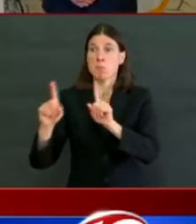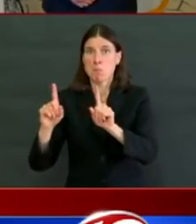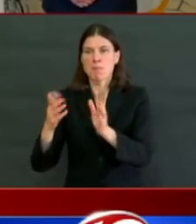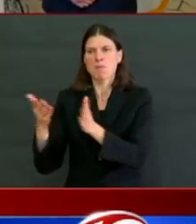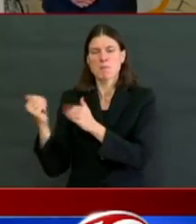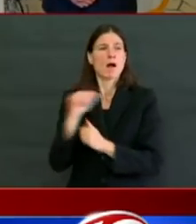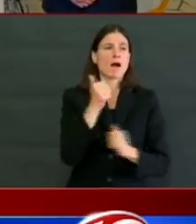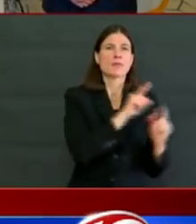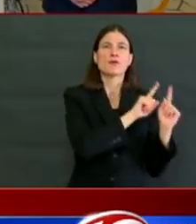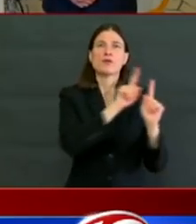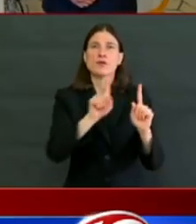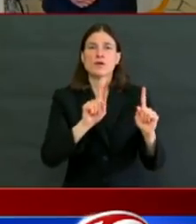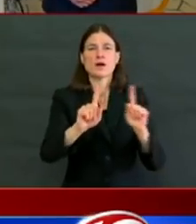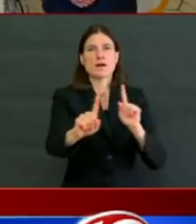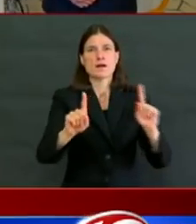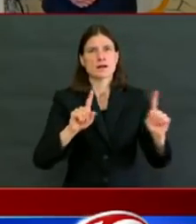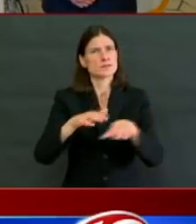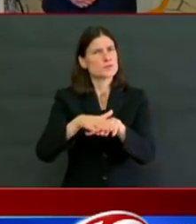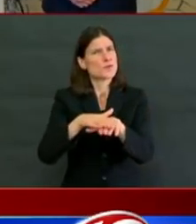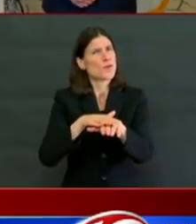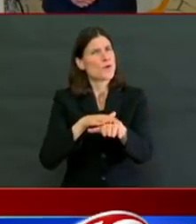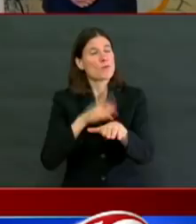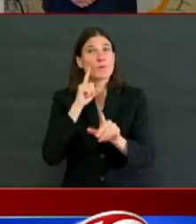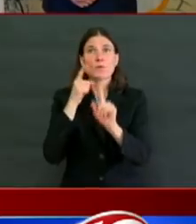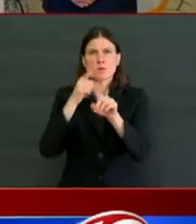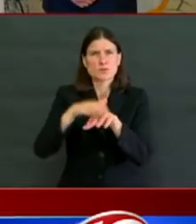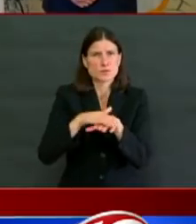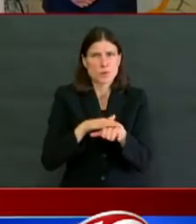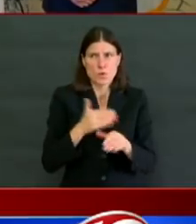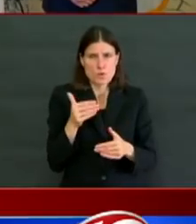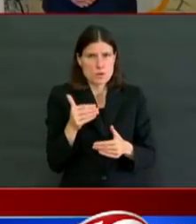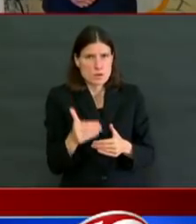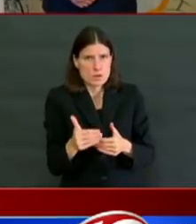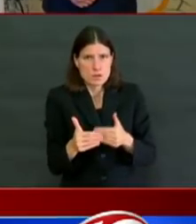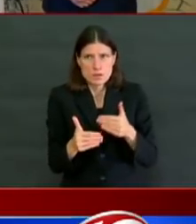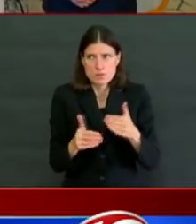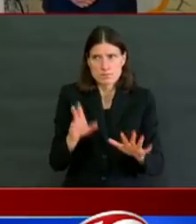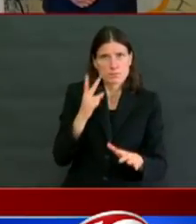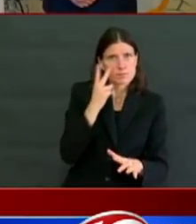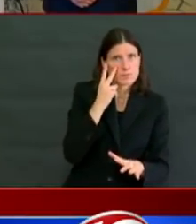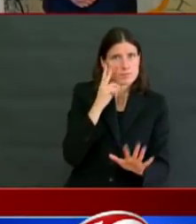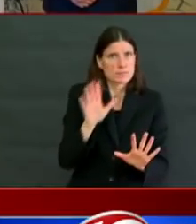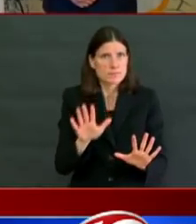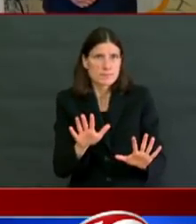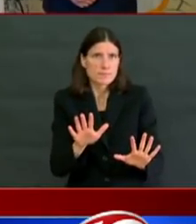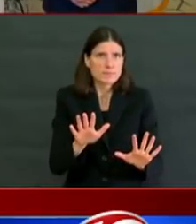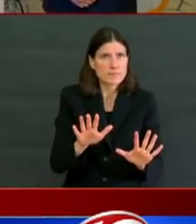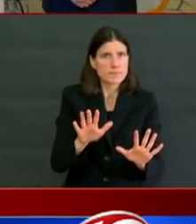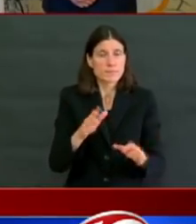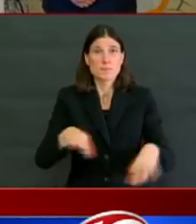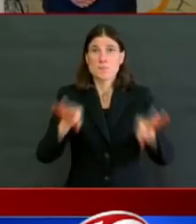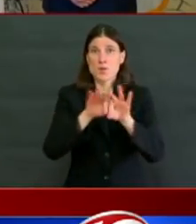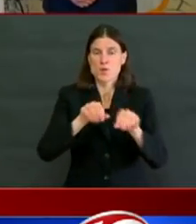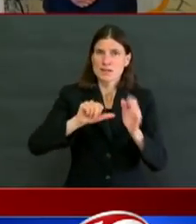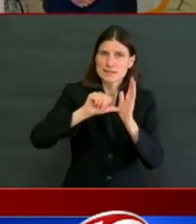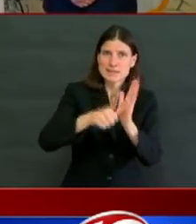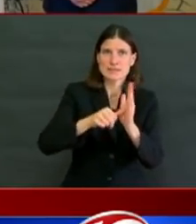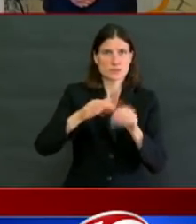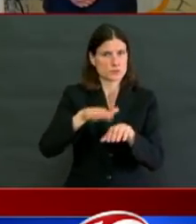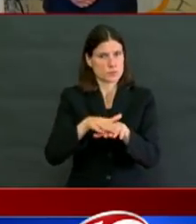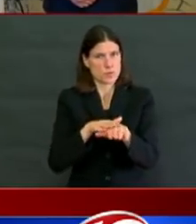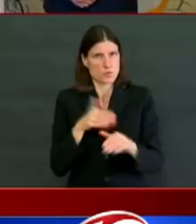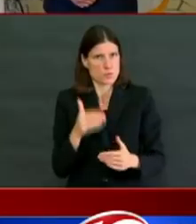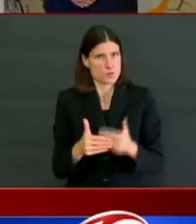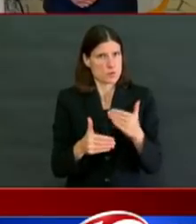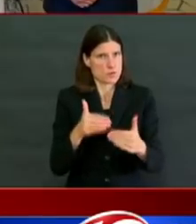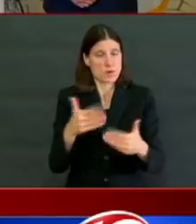Whatever helps you think of going slow is what I want you to think. Just gently get back